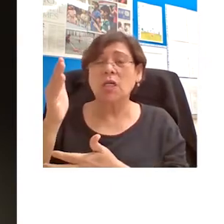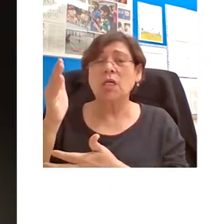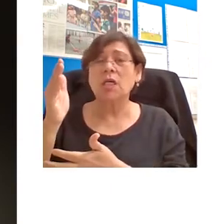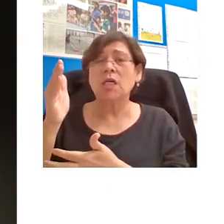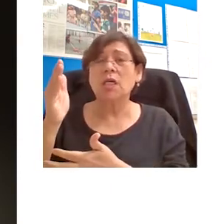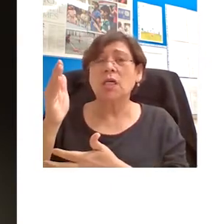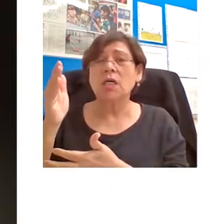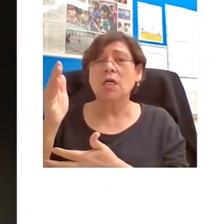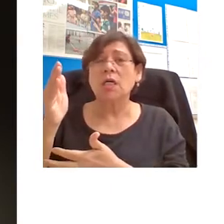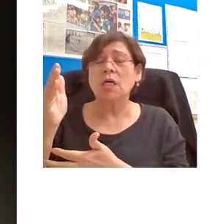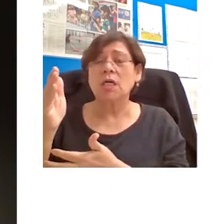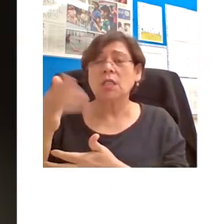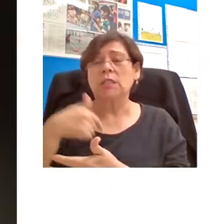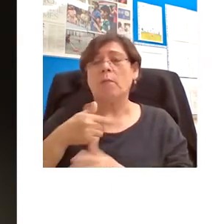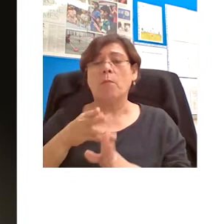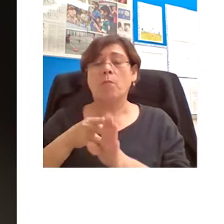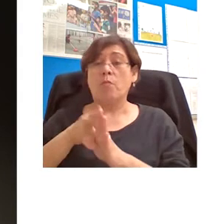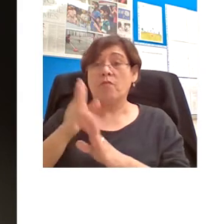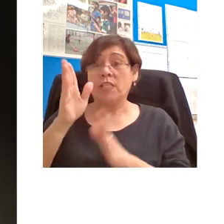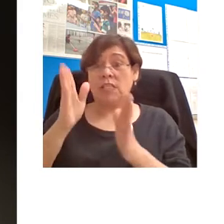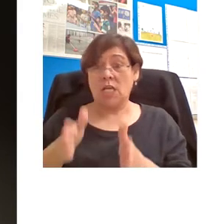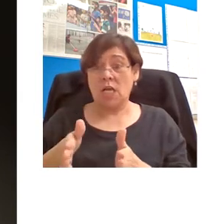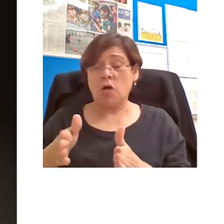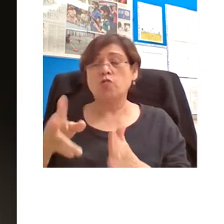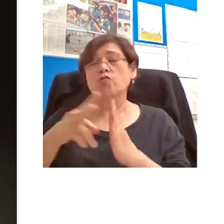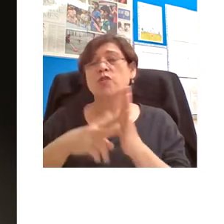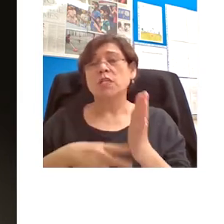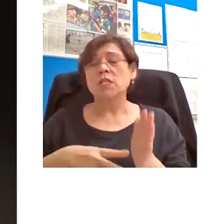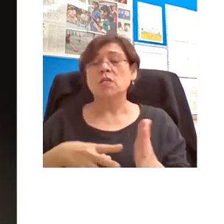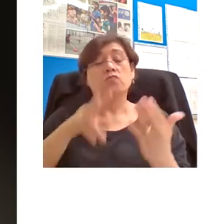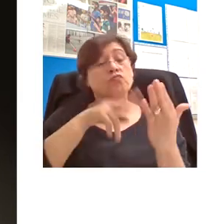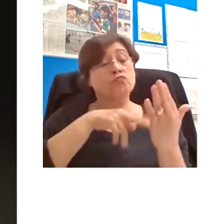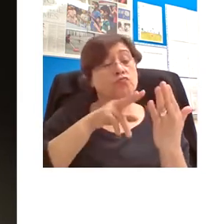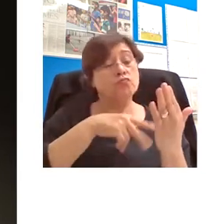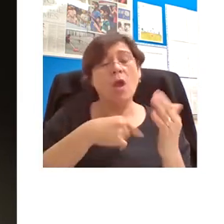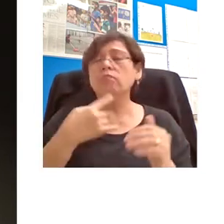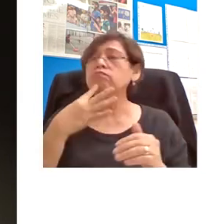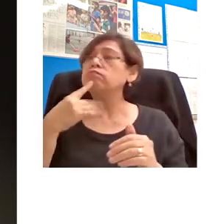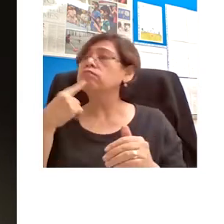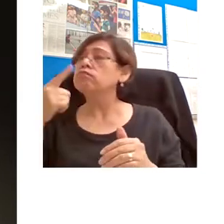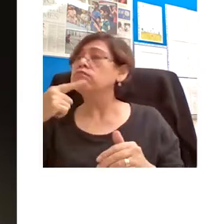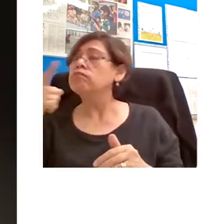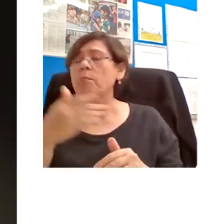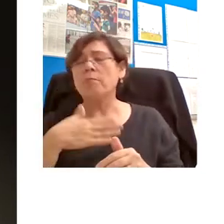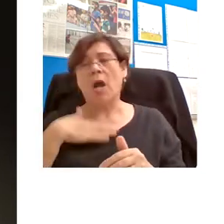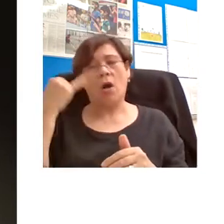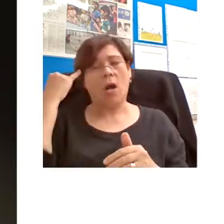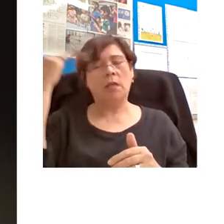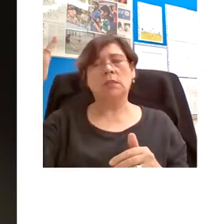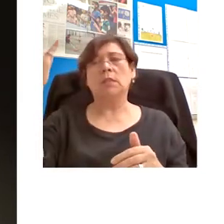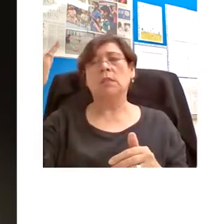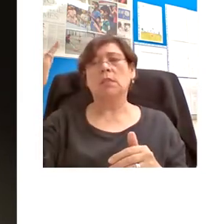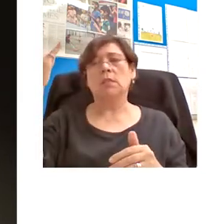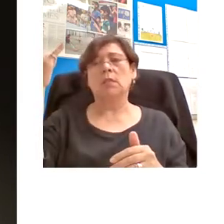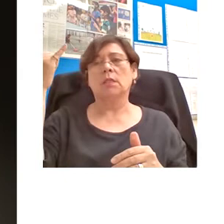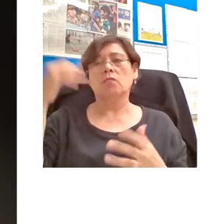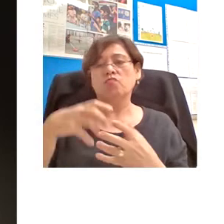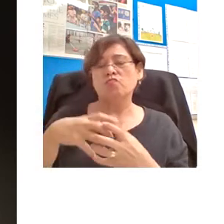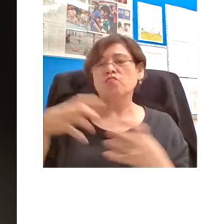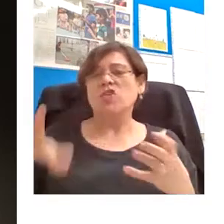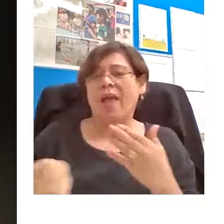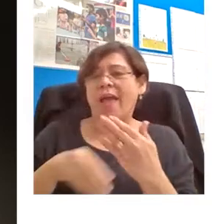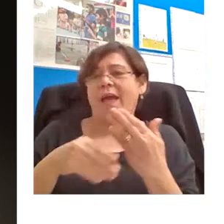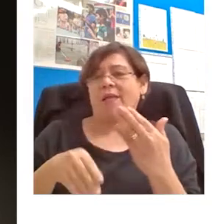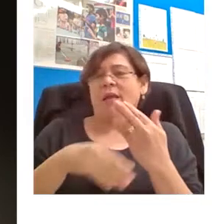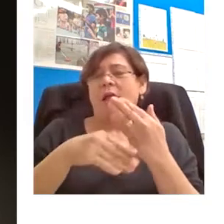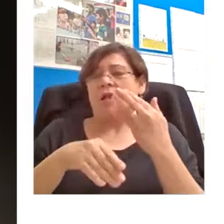professor, the lecturer, the reader, providing his own synthesis of a much richer body of